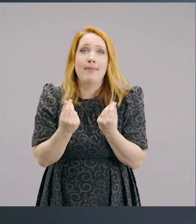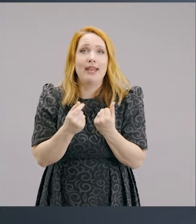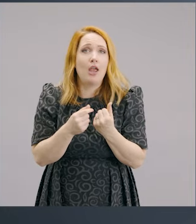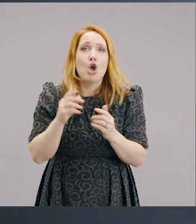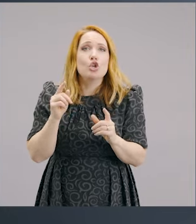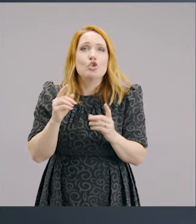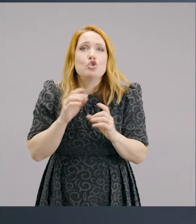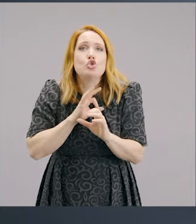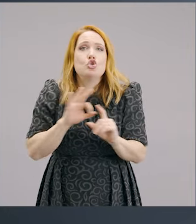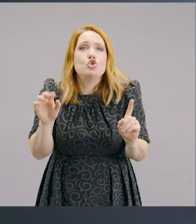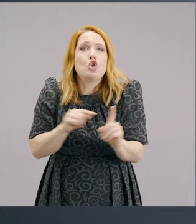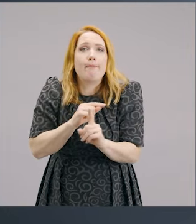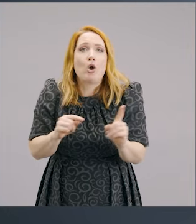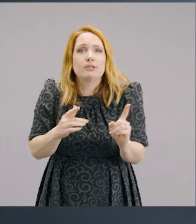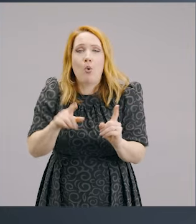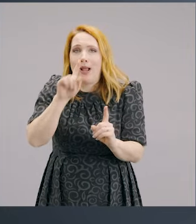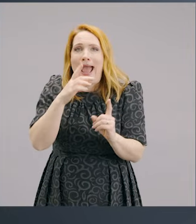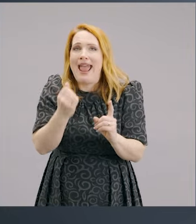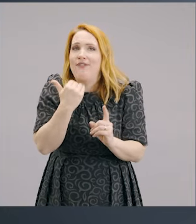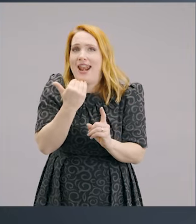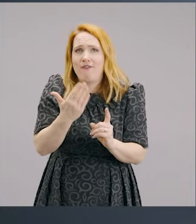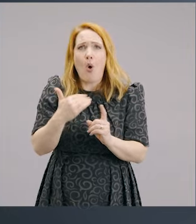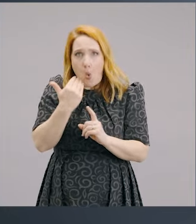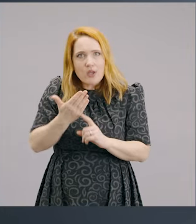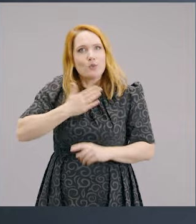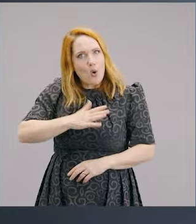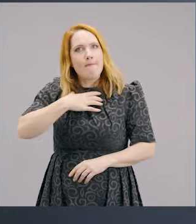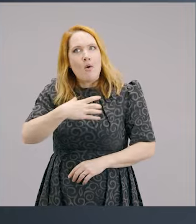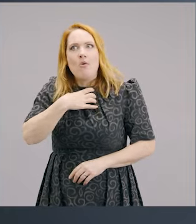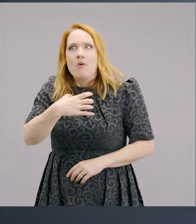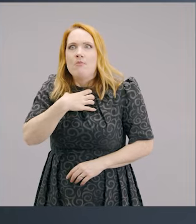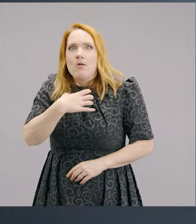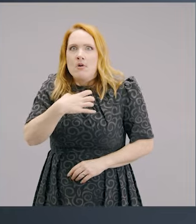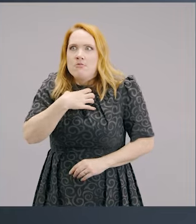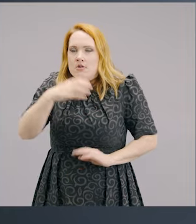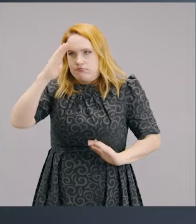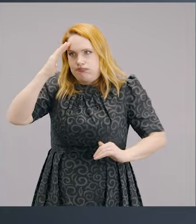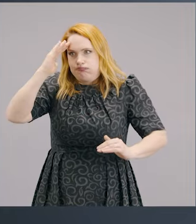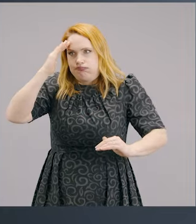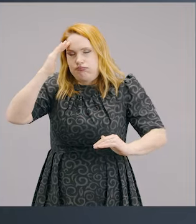never have enough. How meaningless to think that wealth brings true happiness.